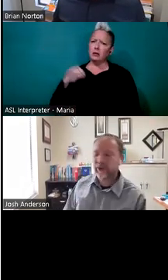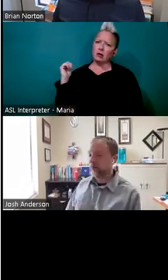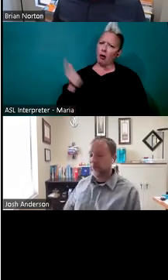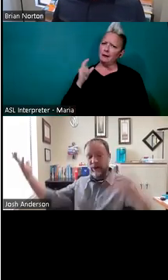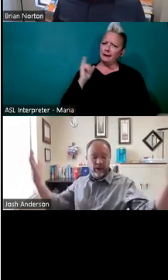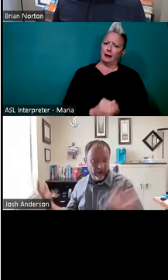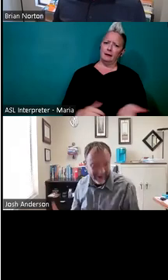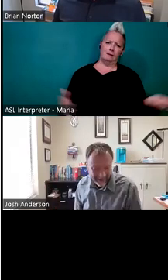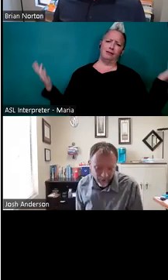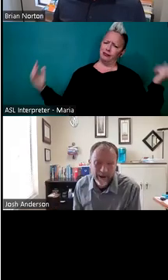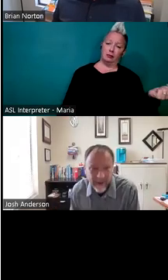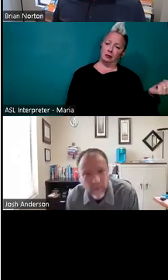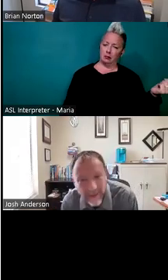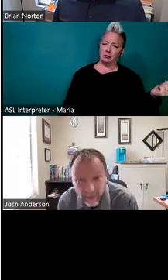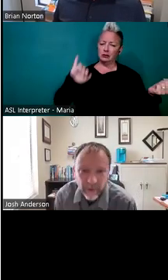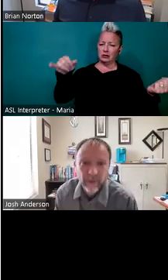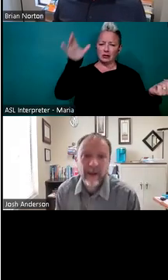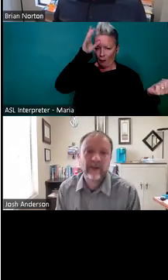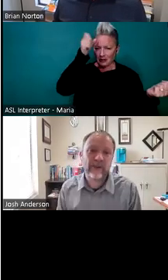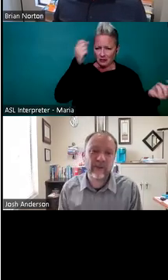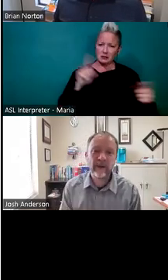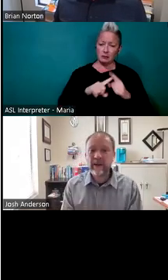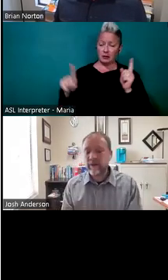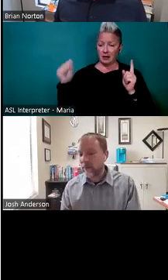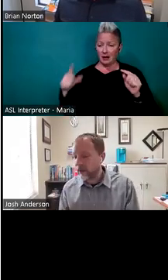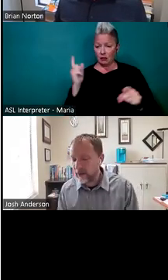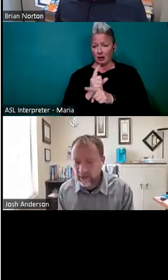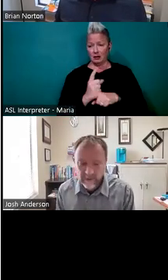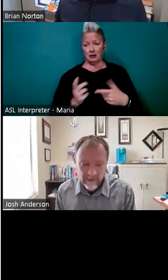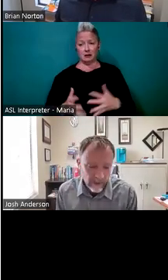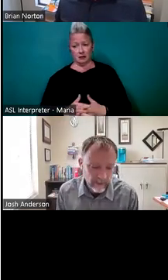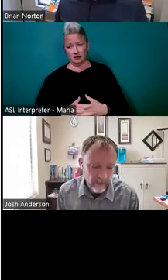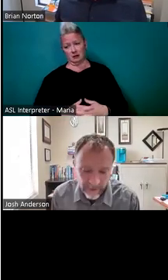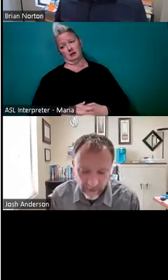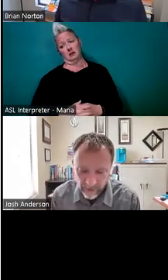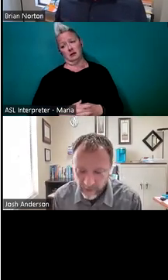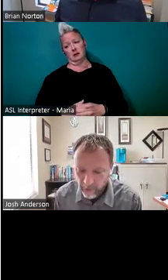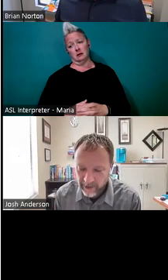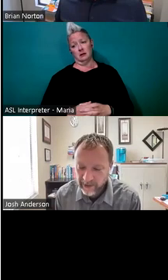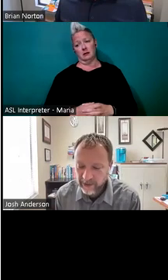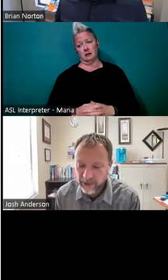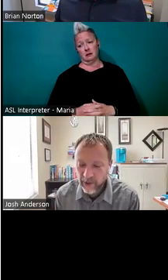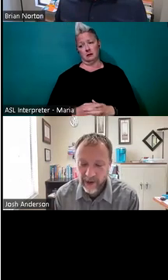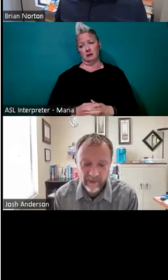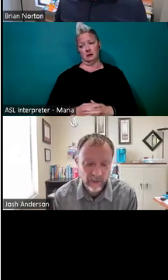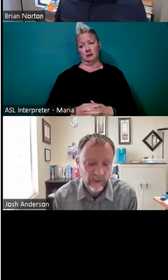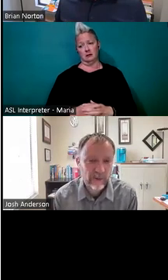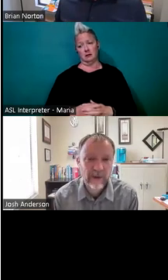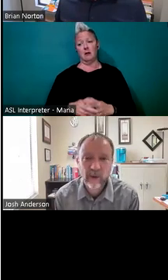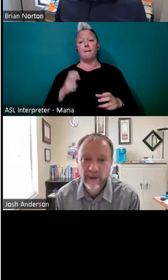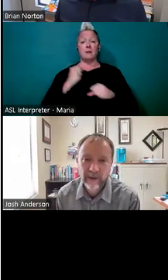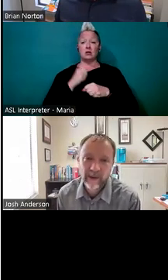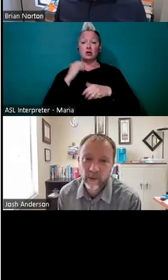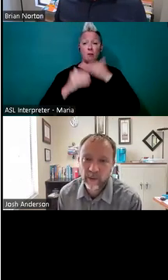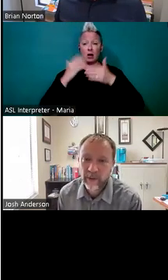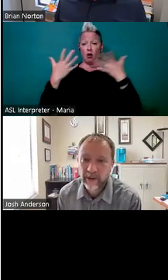that's just a, a good kind of way to go, but yes, you're right. Just some, and, and sometimes it's making sure that the processes that you already have in place are